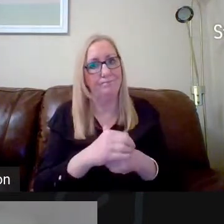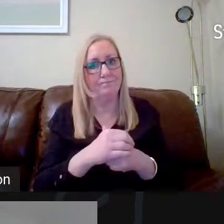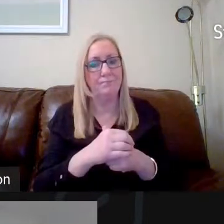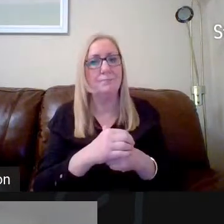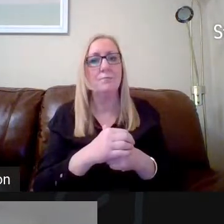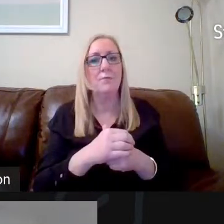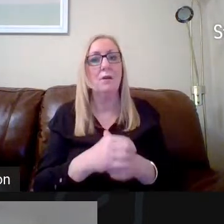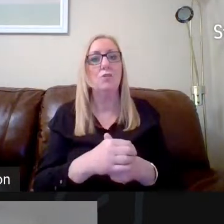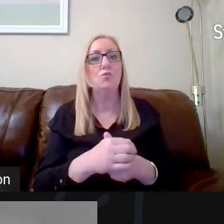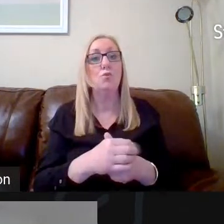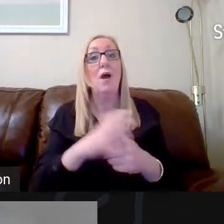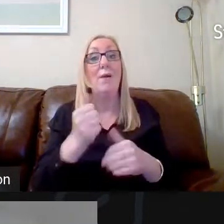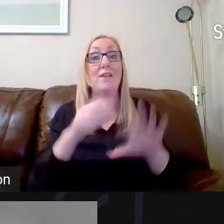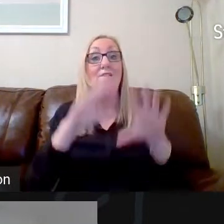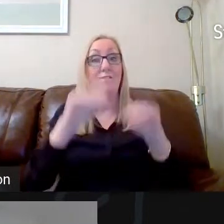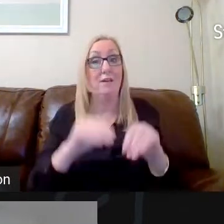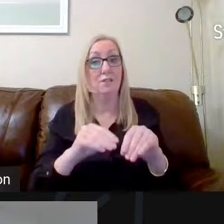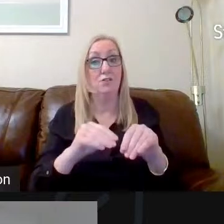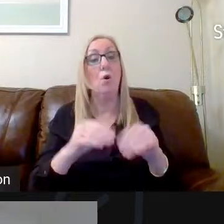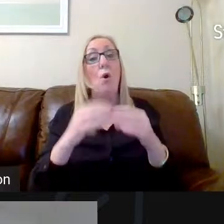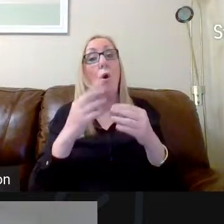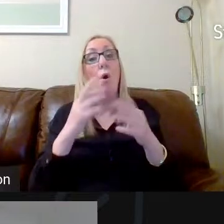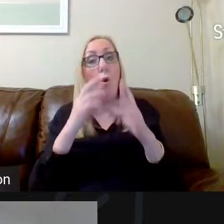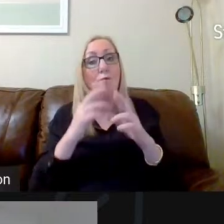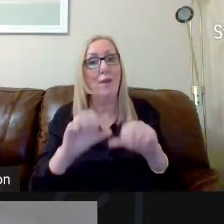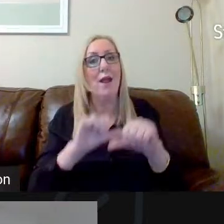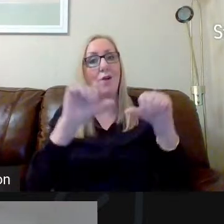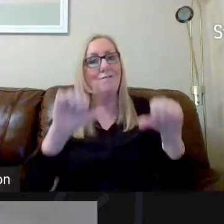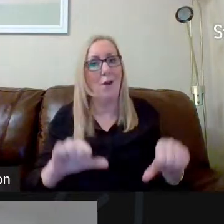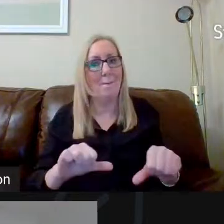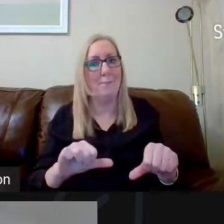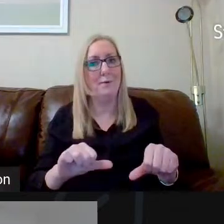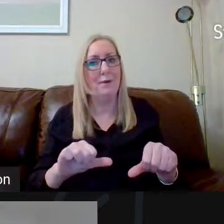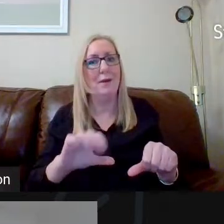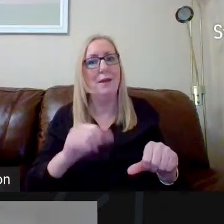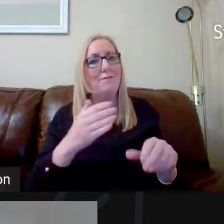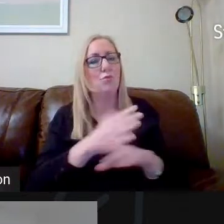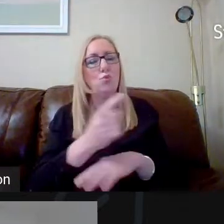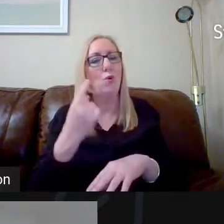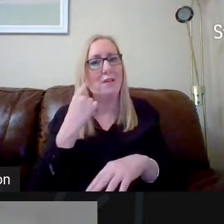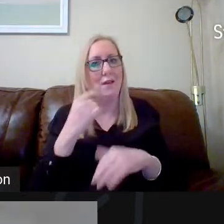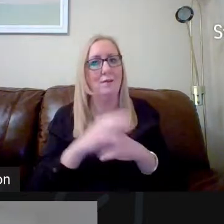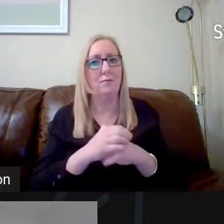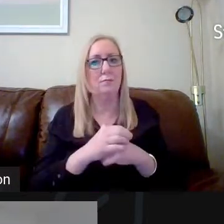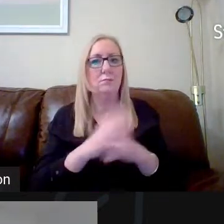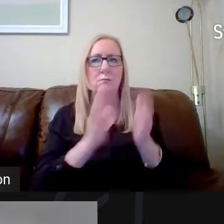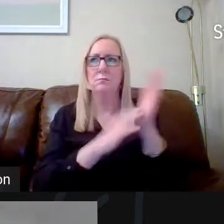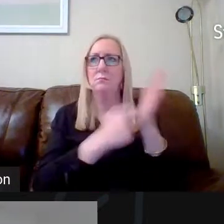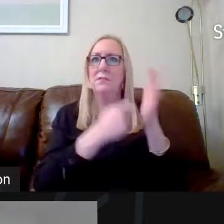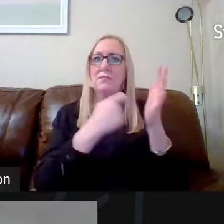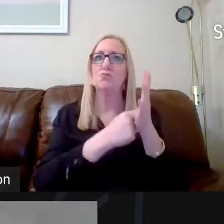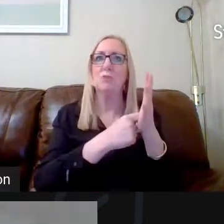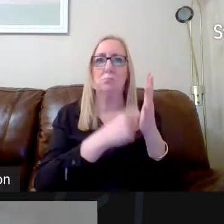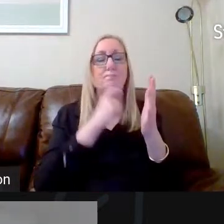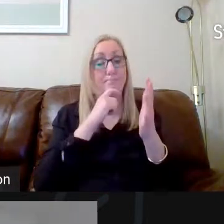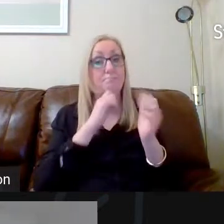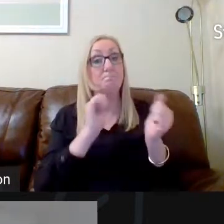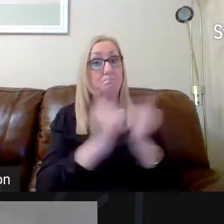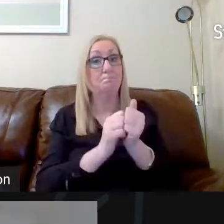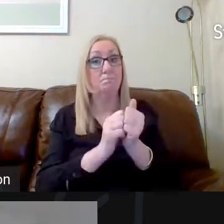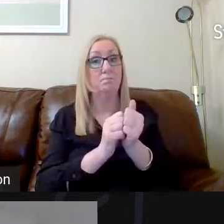that once they're completed, they're confirmed until we say to you otherwise. Would you agree, Mr Reid? Yes, that's absolutely spot on.